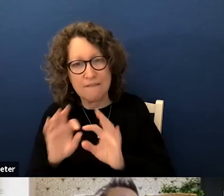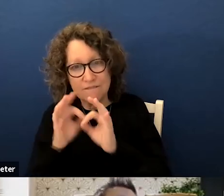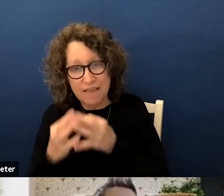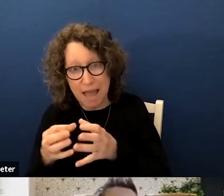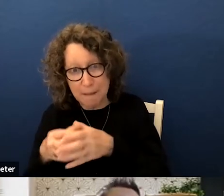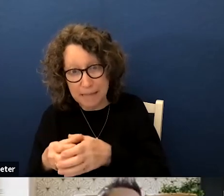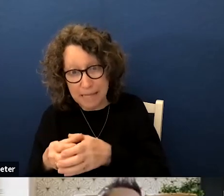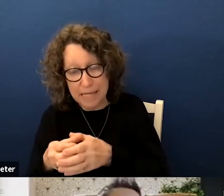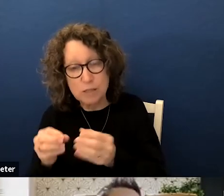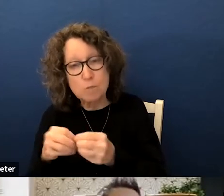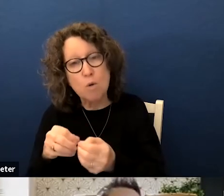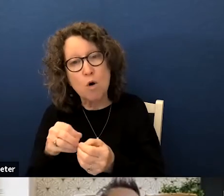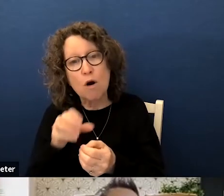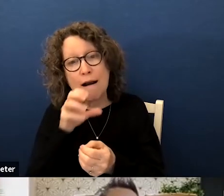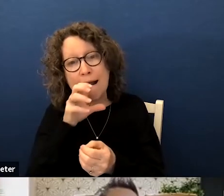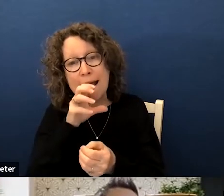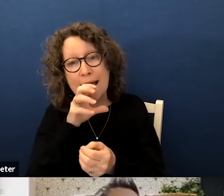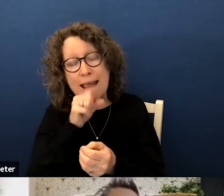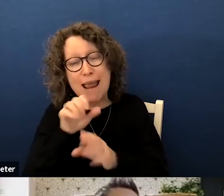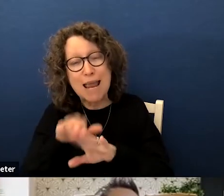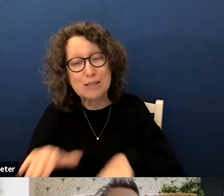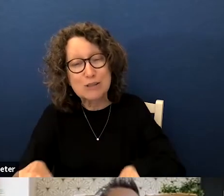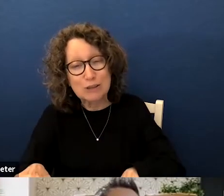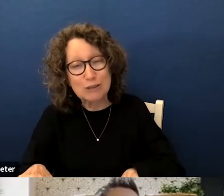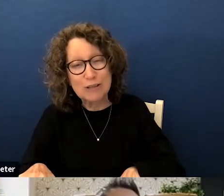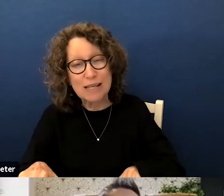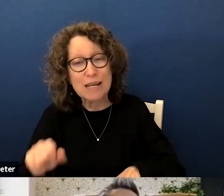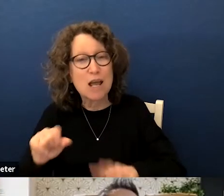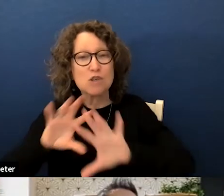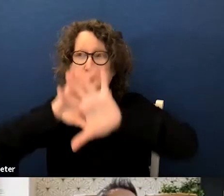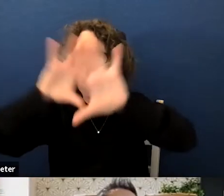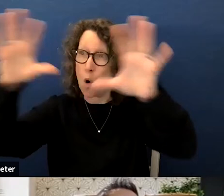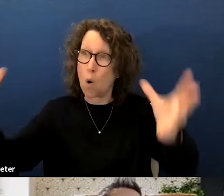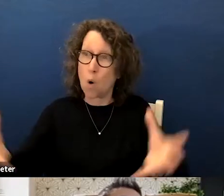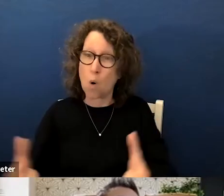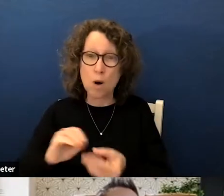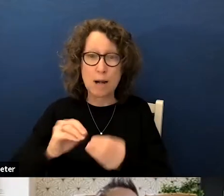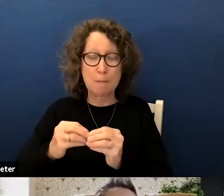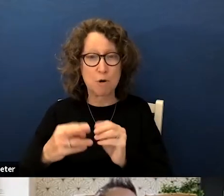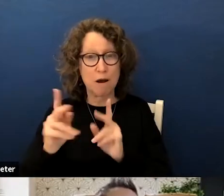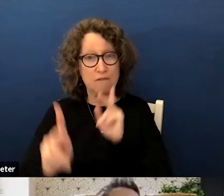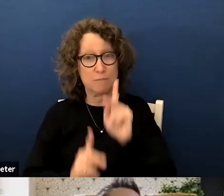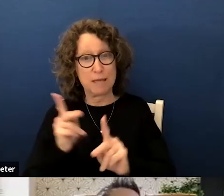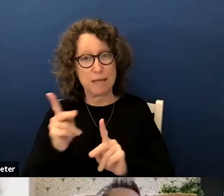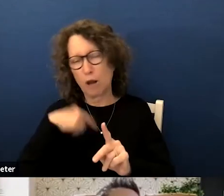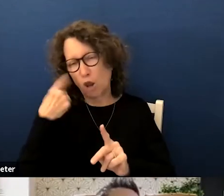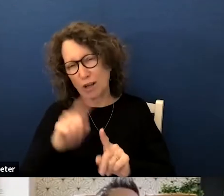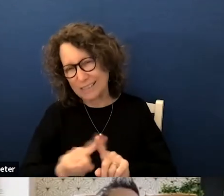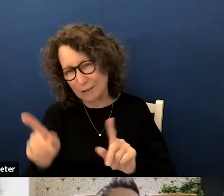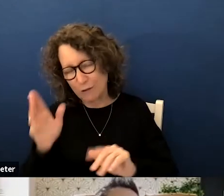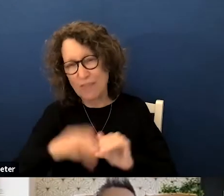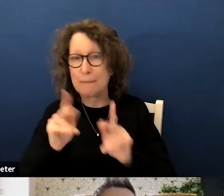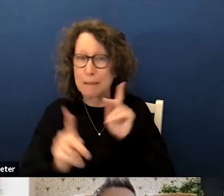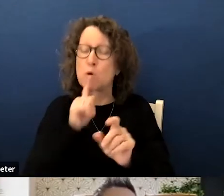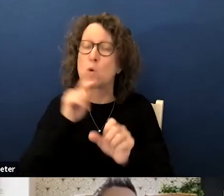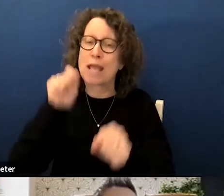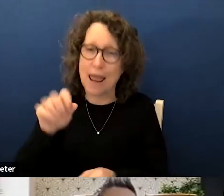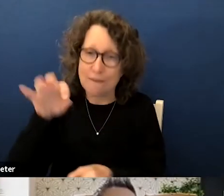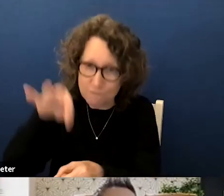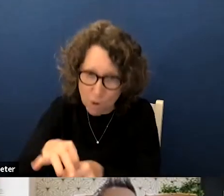that maybe have more school-aged kids and so if you're to look at total population that the percentages might be different than what a citizen voting